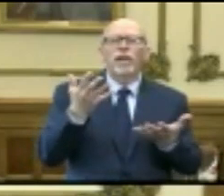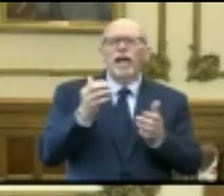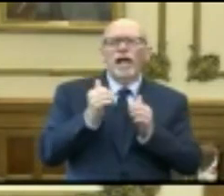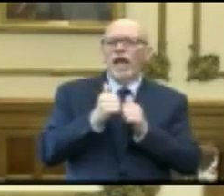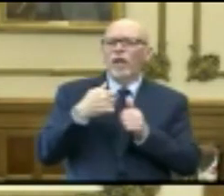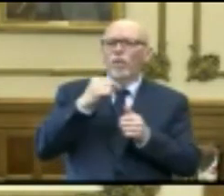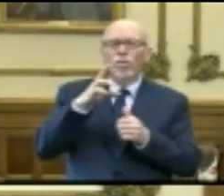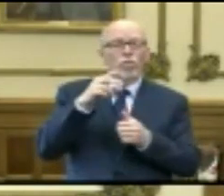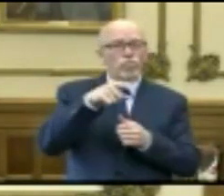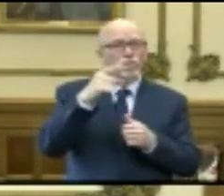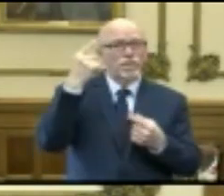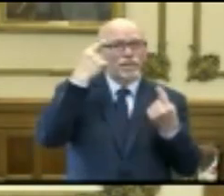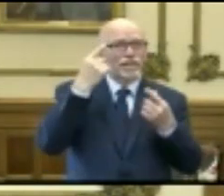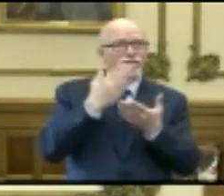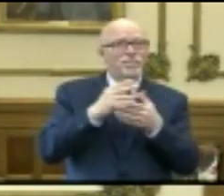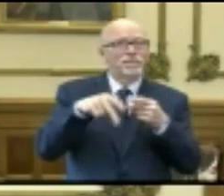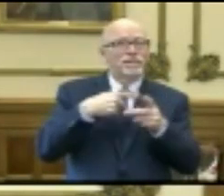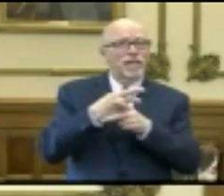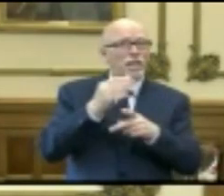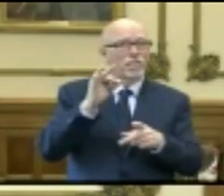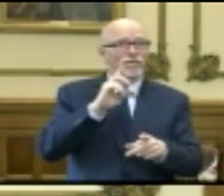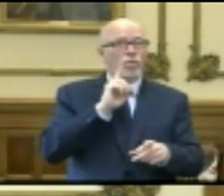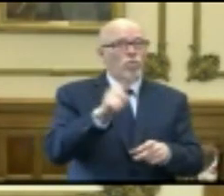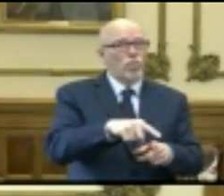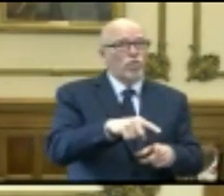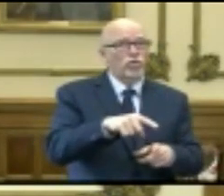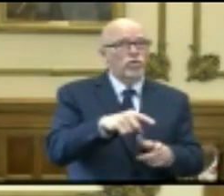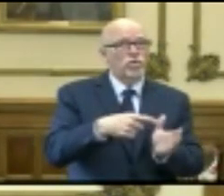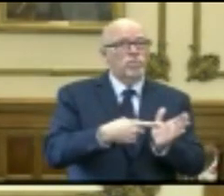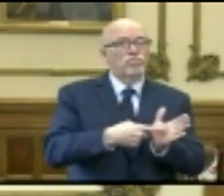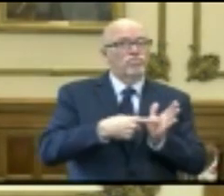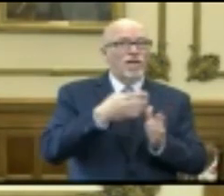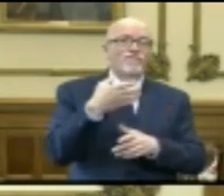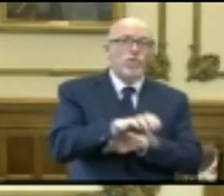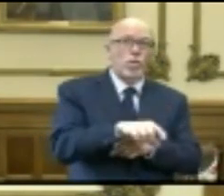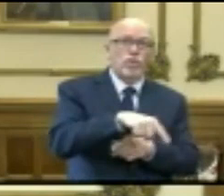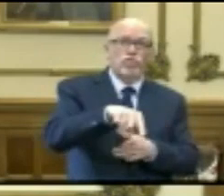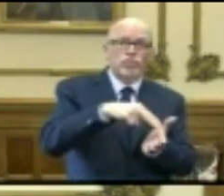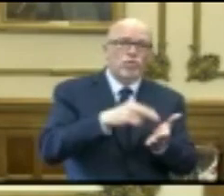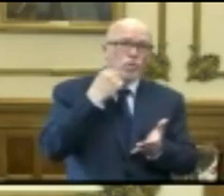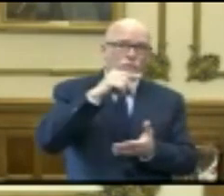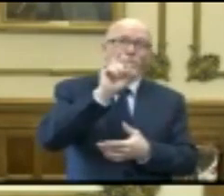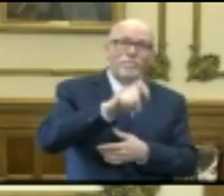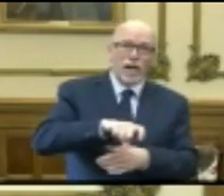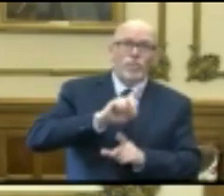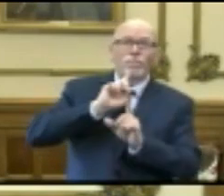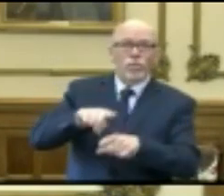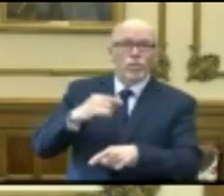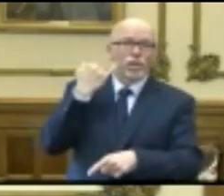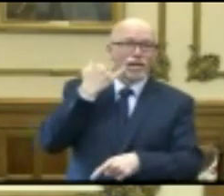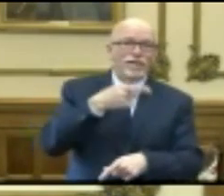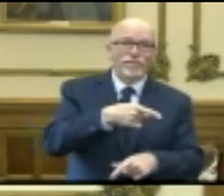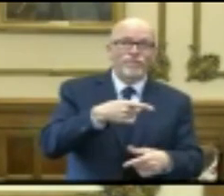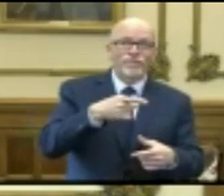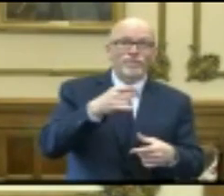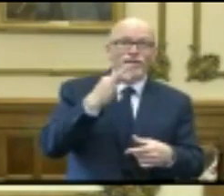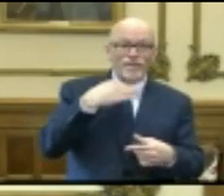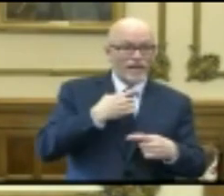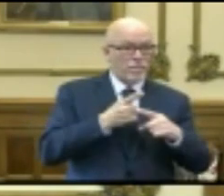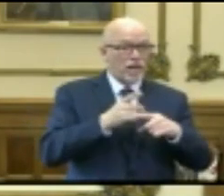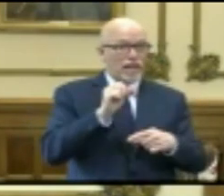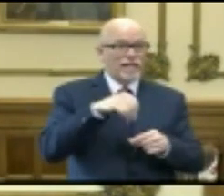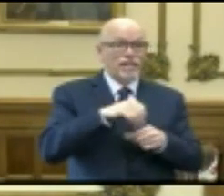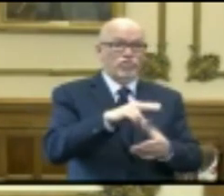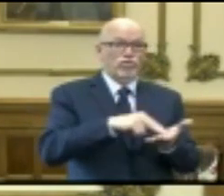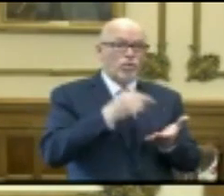are you guys considering some type of order that would require nursing homes to have to report that to families if there's a positive